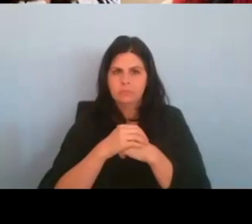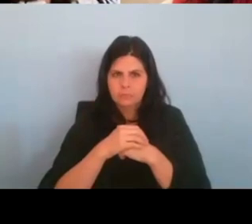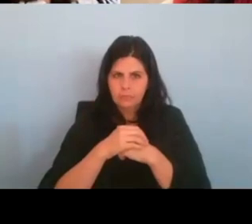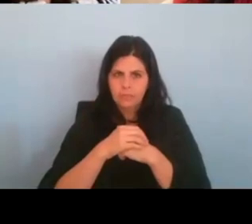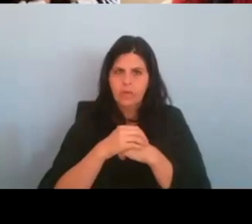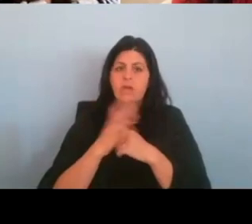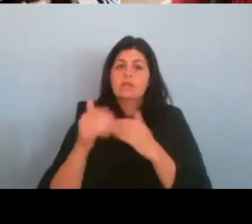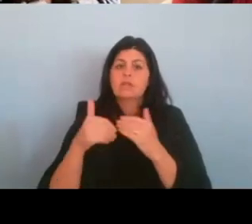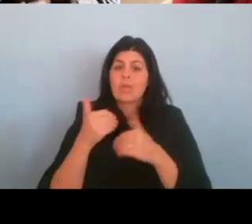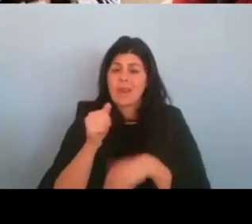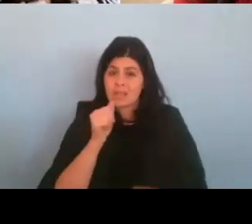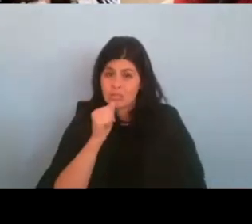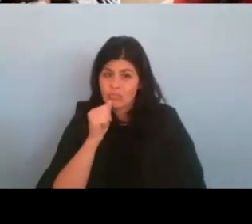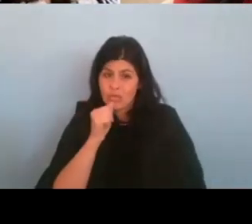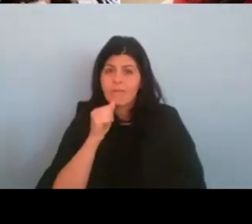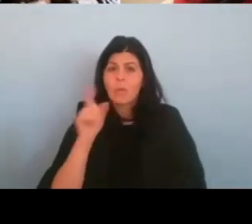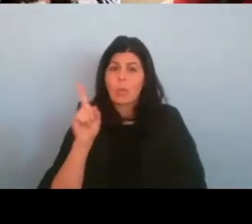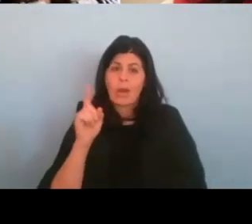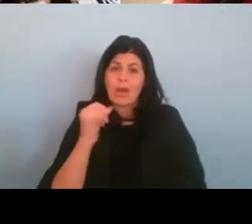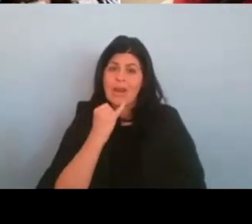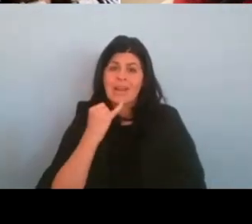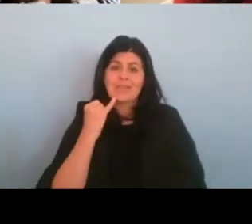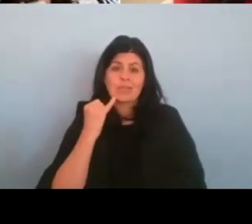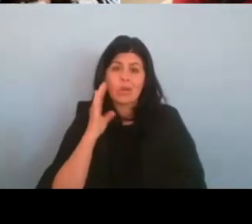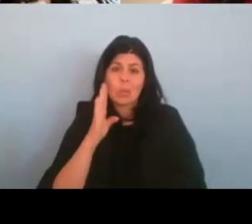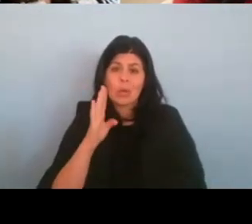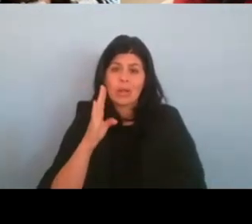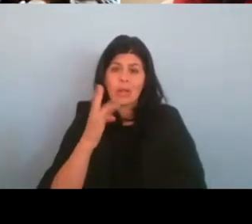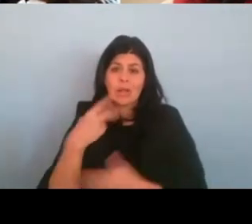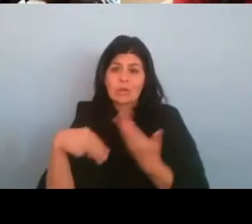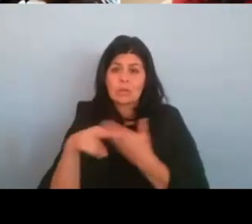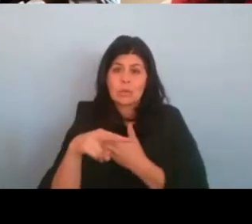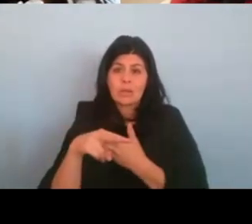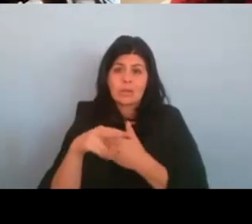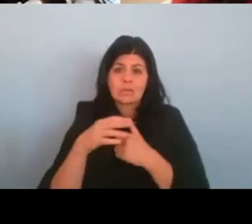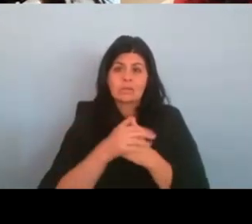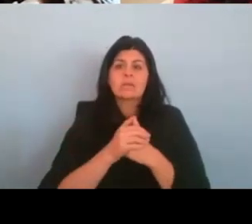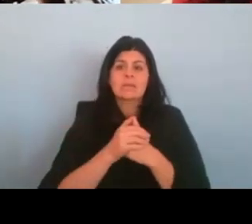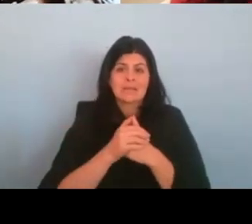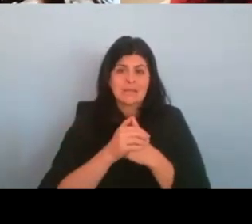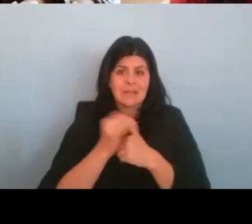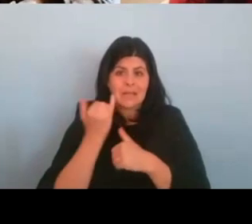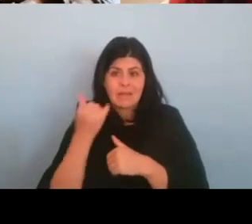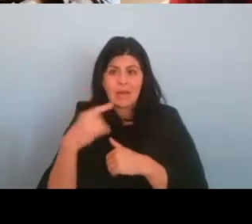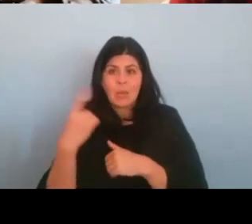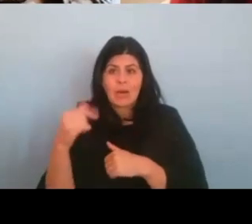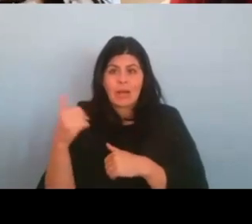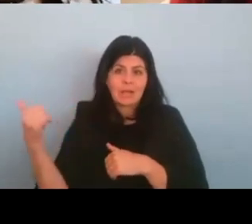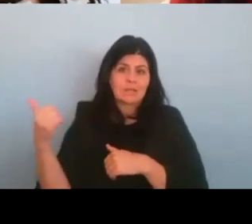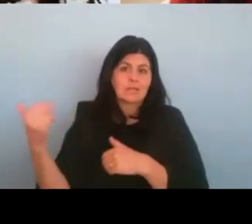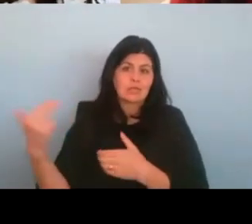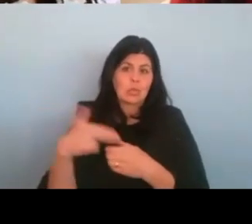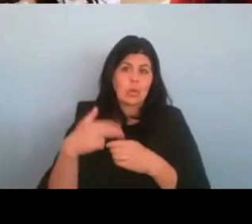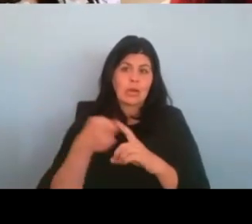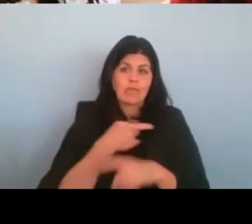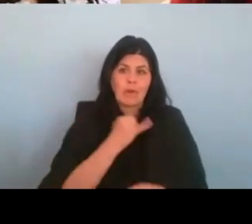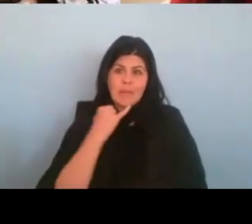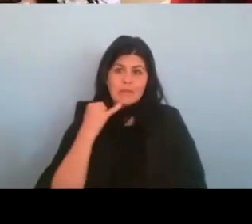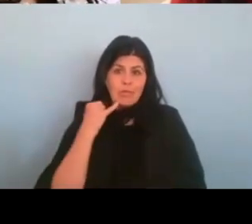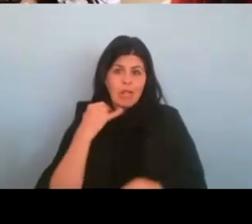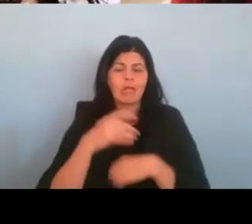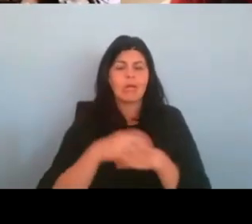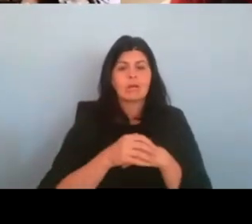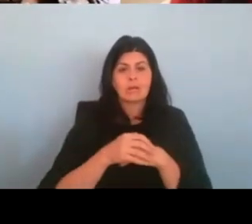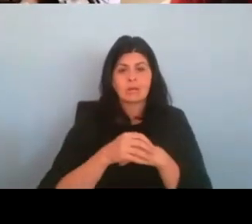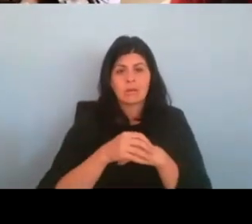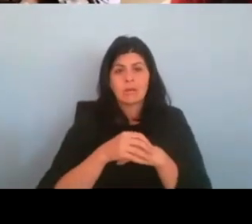next private screening will be in Israel in two weeks. If anyone is joining us from Israel, um, and, uh, where I'm going